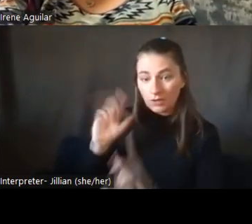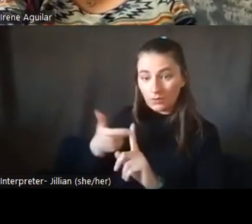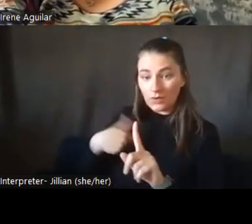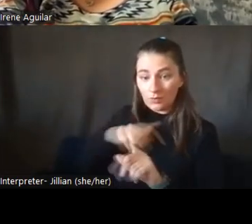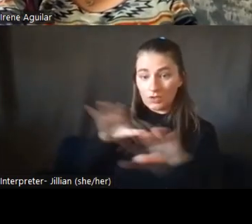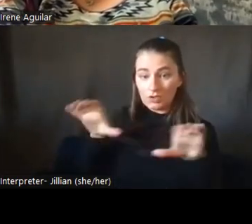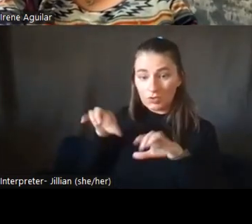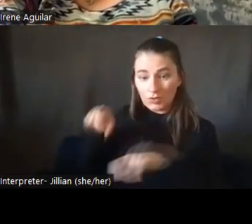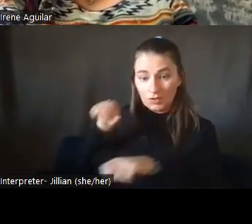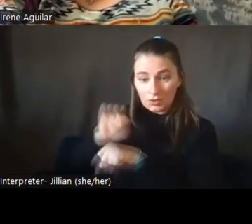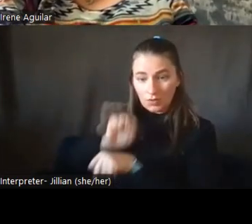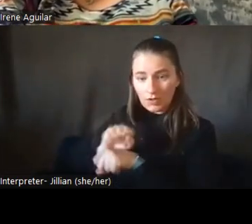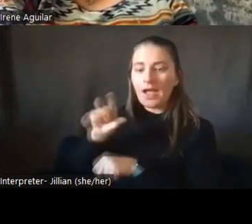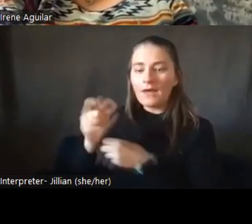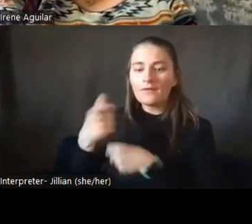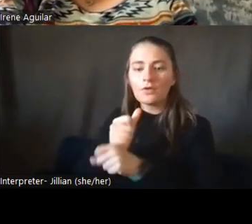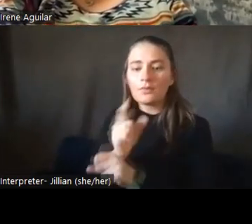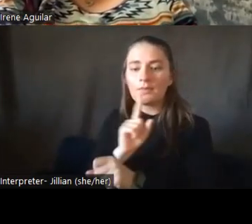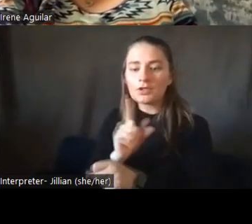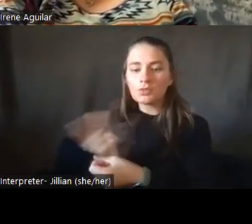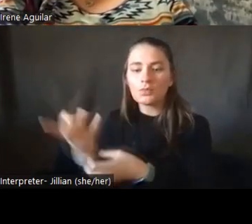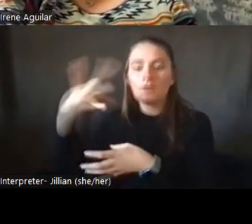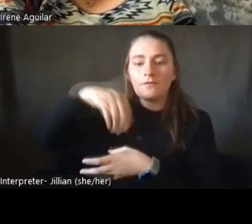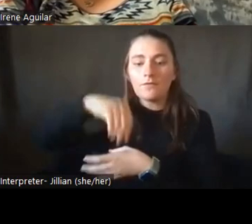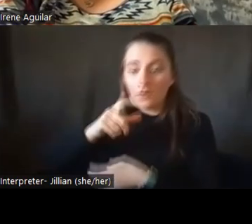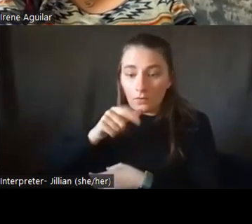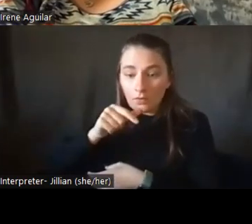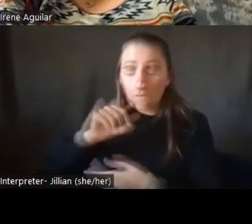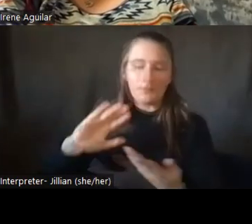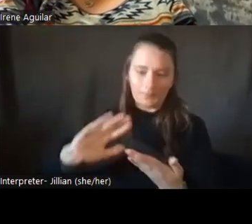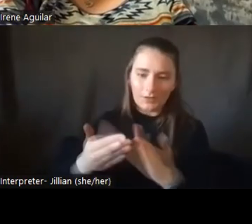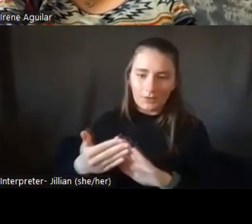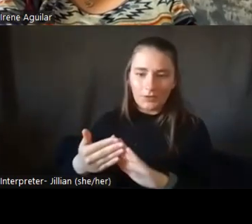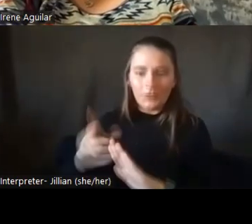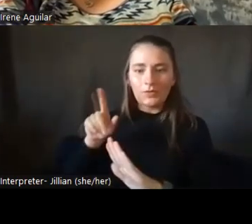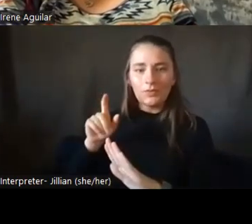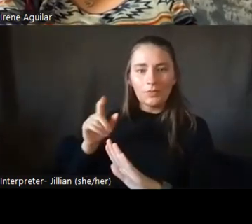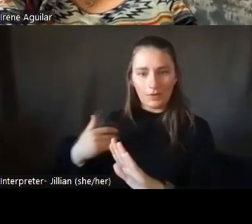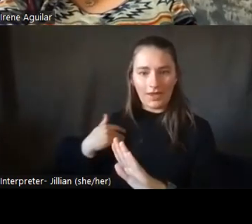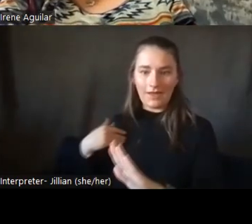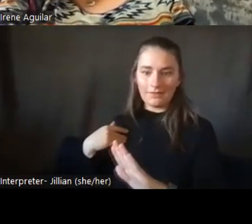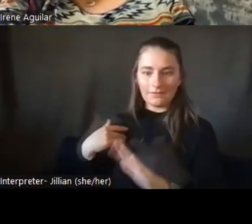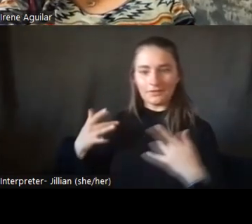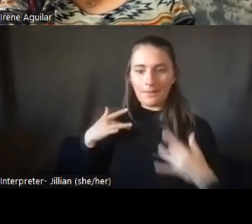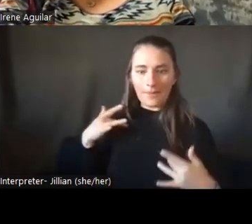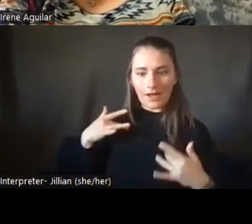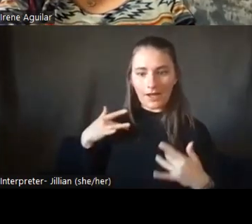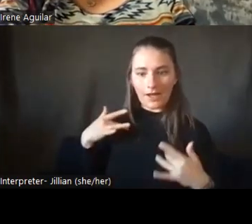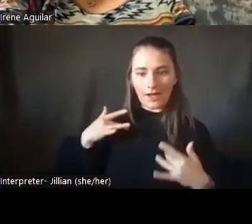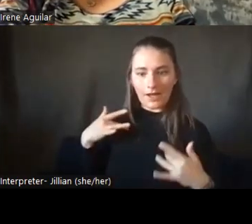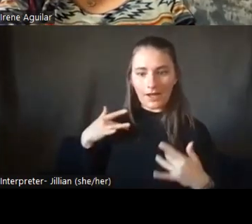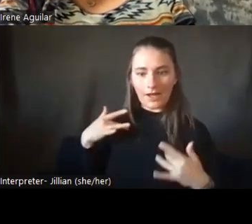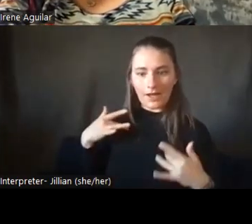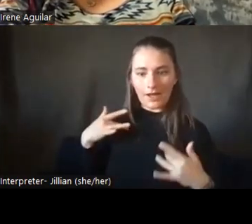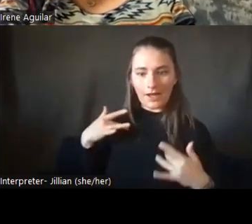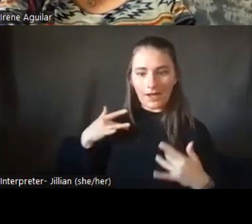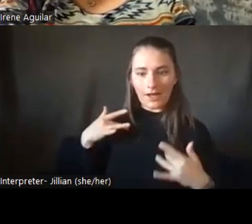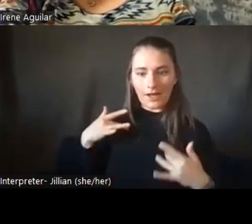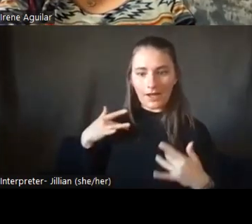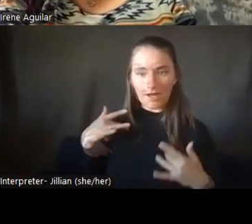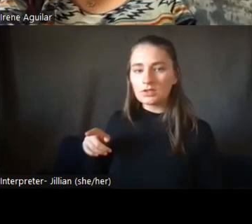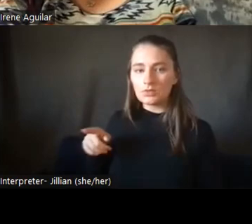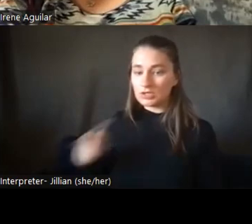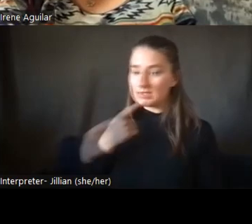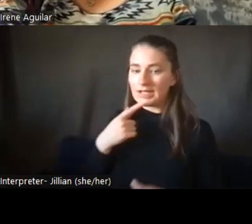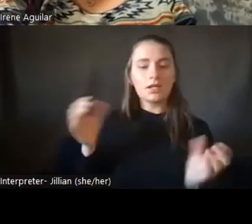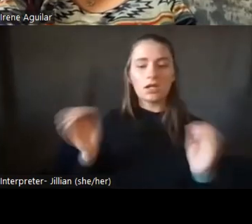we got to make sure we involve the community. She said, because we got a model around here, she said, nothing about us without. So she said,